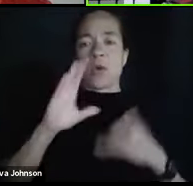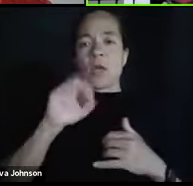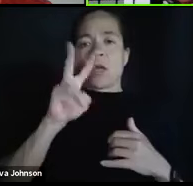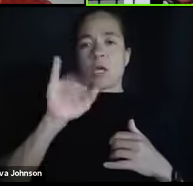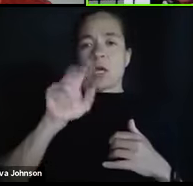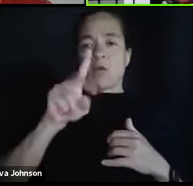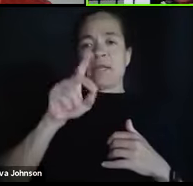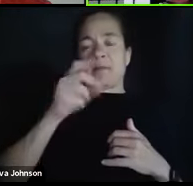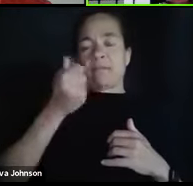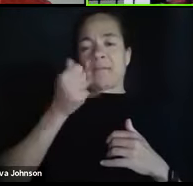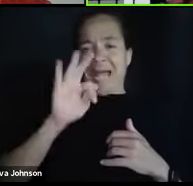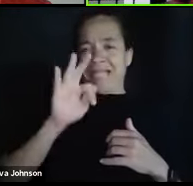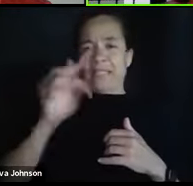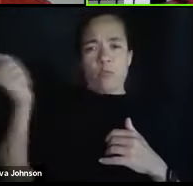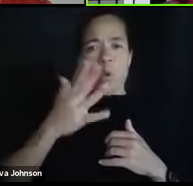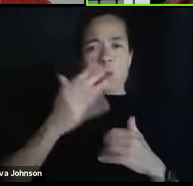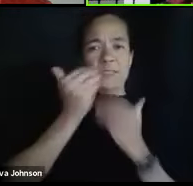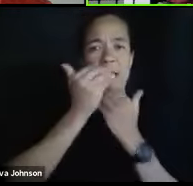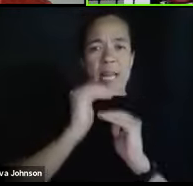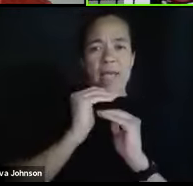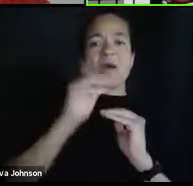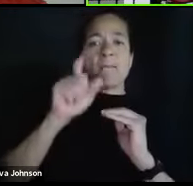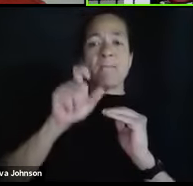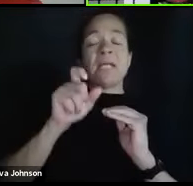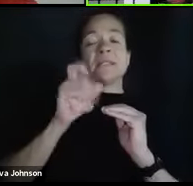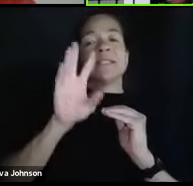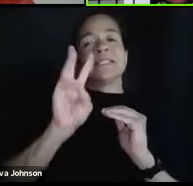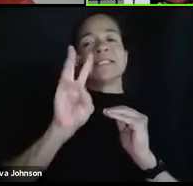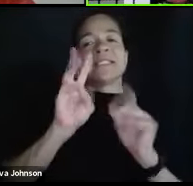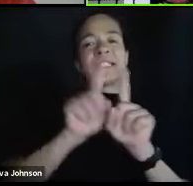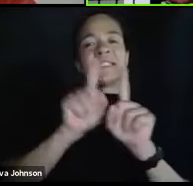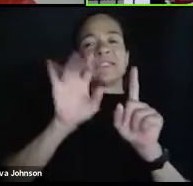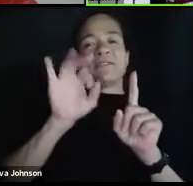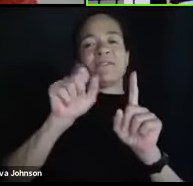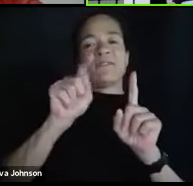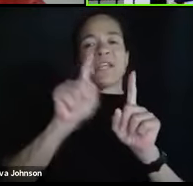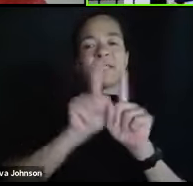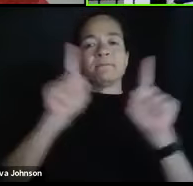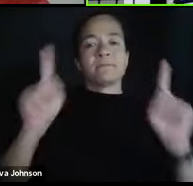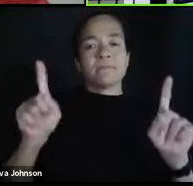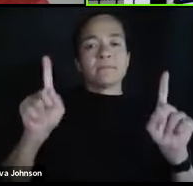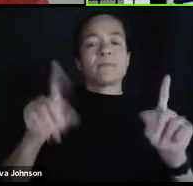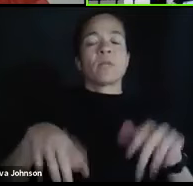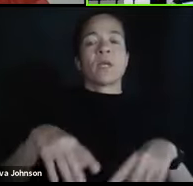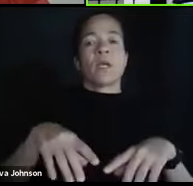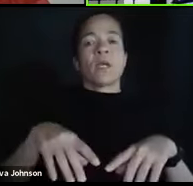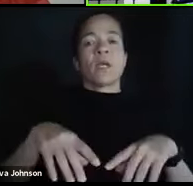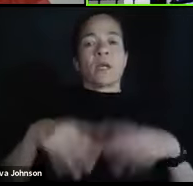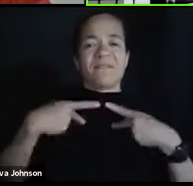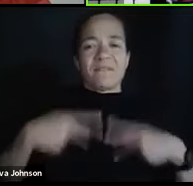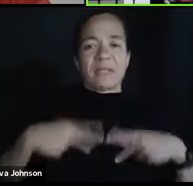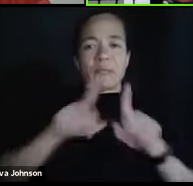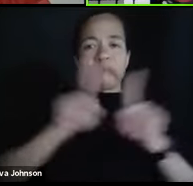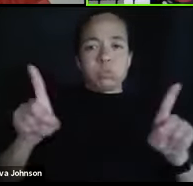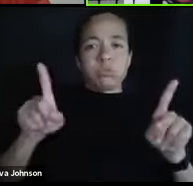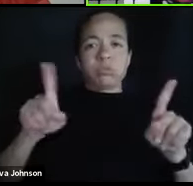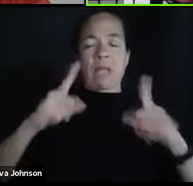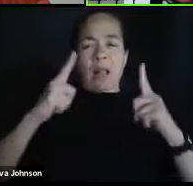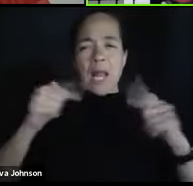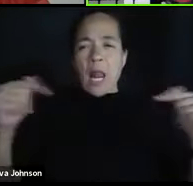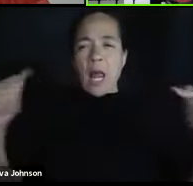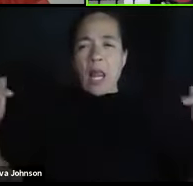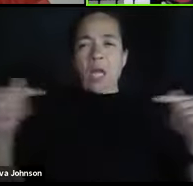everyone, you know, we have to be six feet across, social distancing, et cetera, et cetera, which means that a classroom